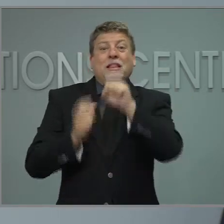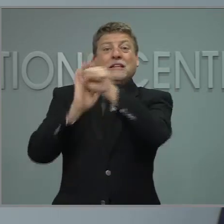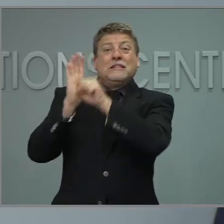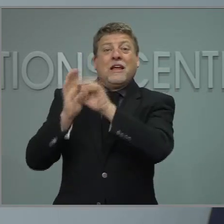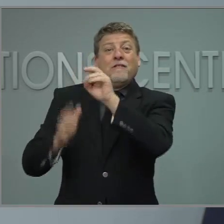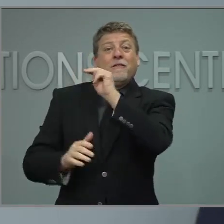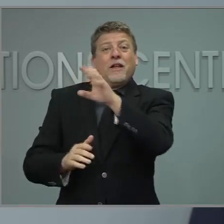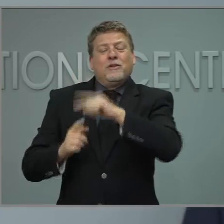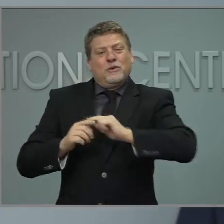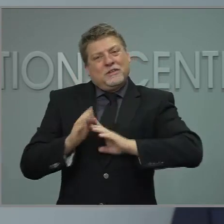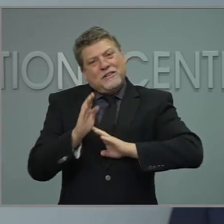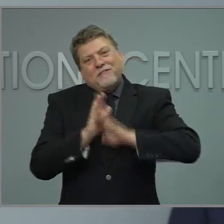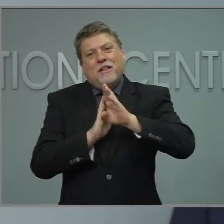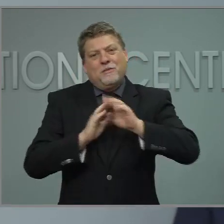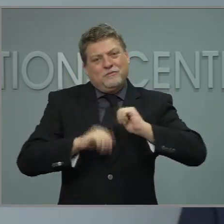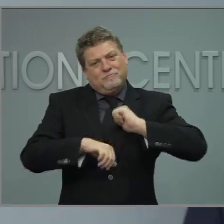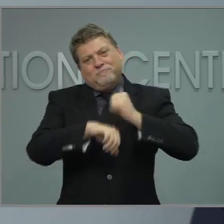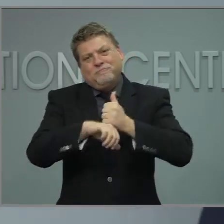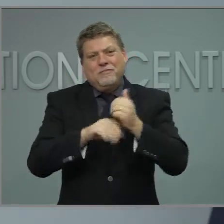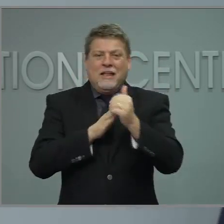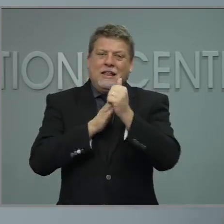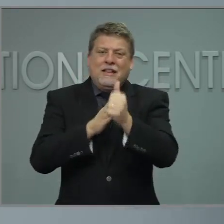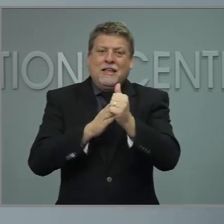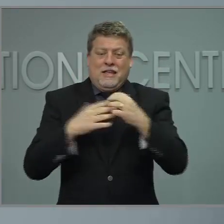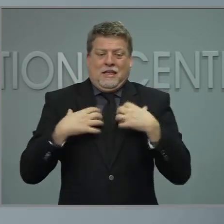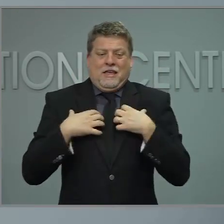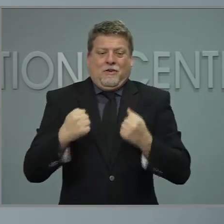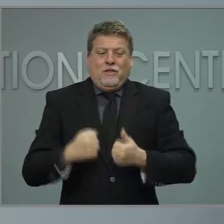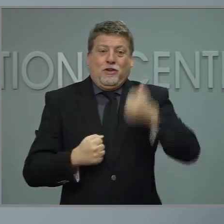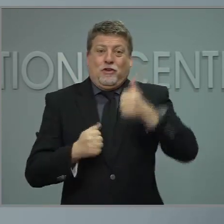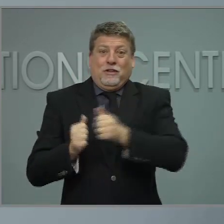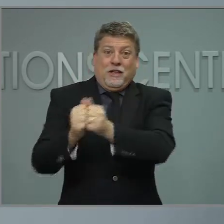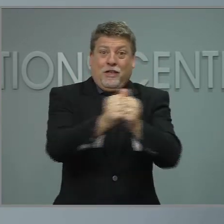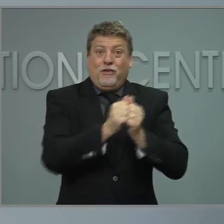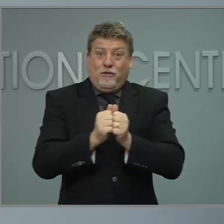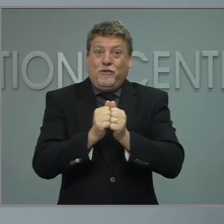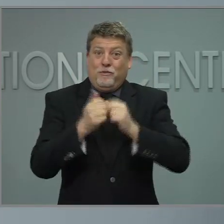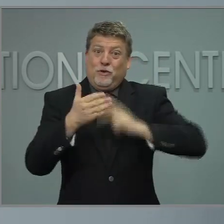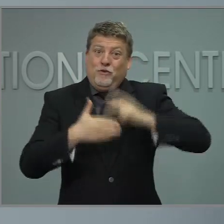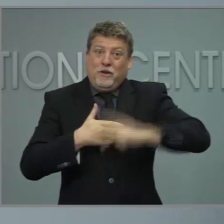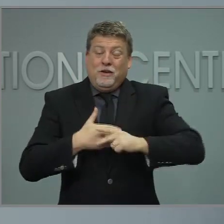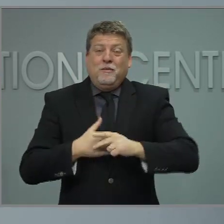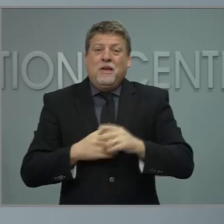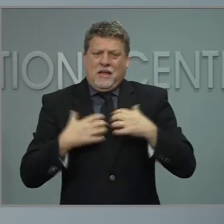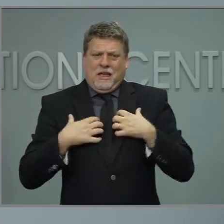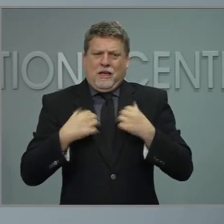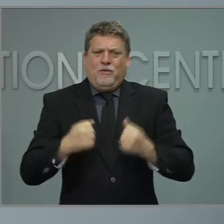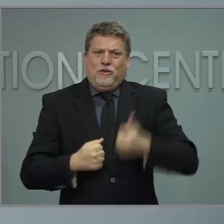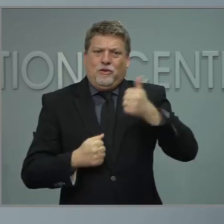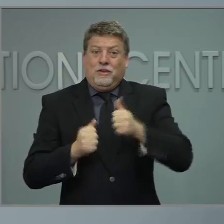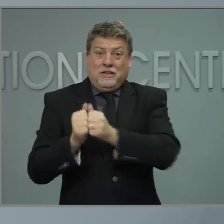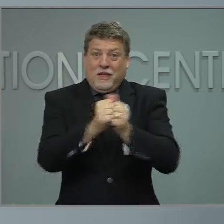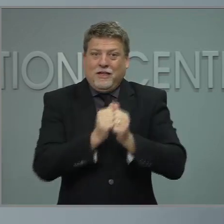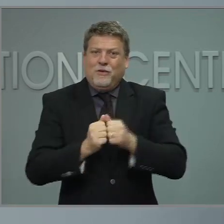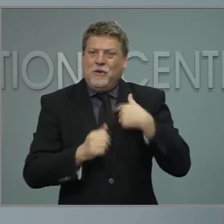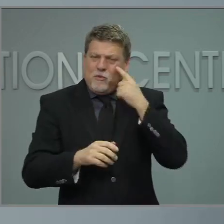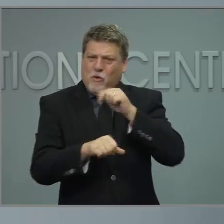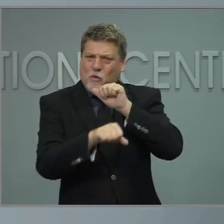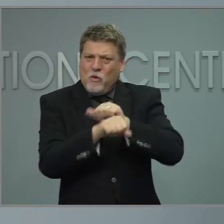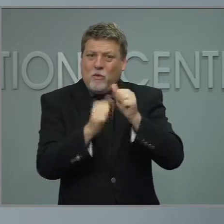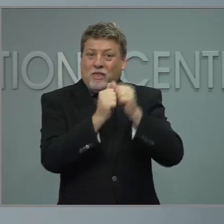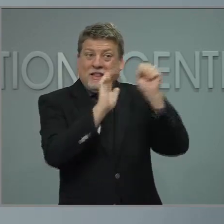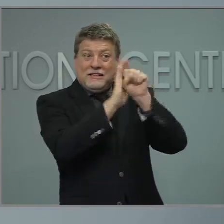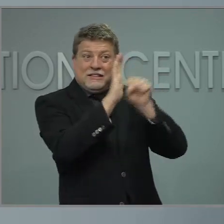implement the Healthier Together initiative. Through Healthier Together, we will begin working with the state to address and dismantle